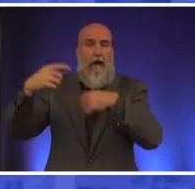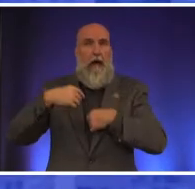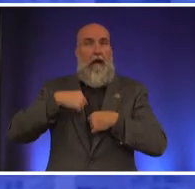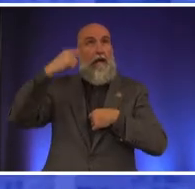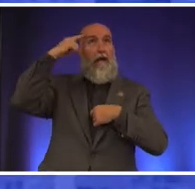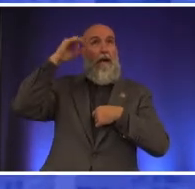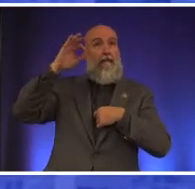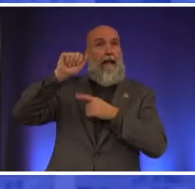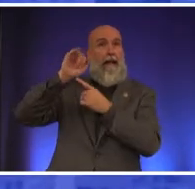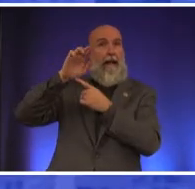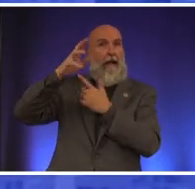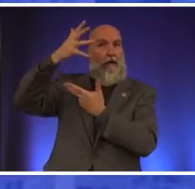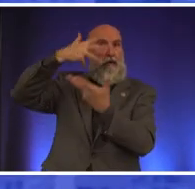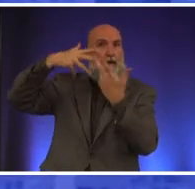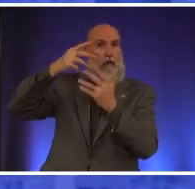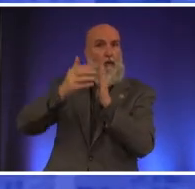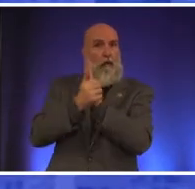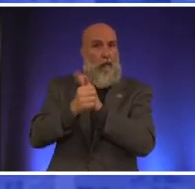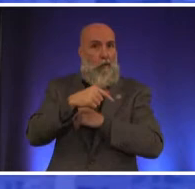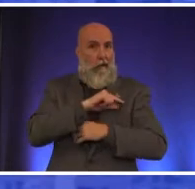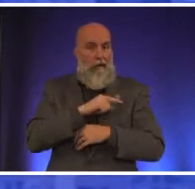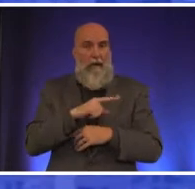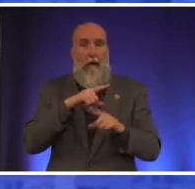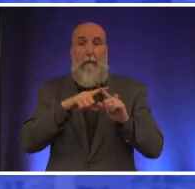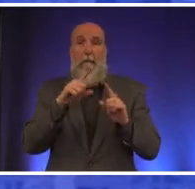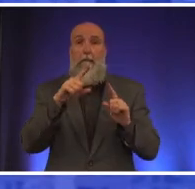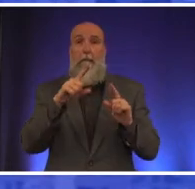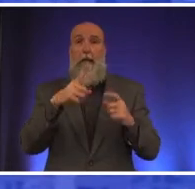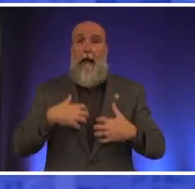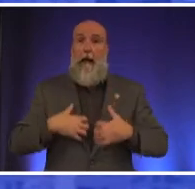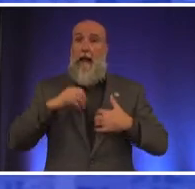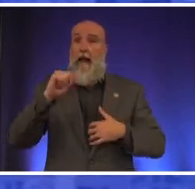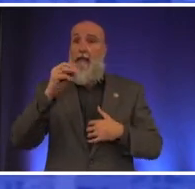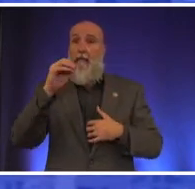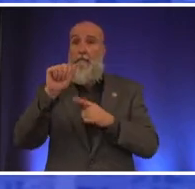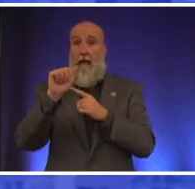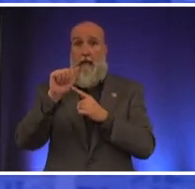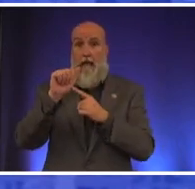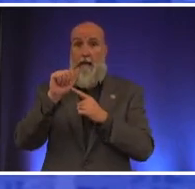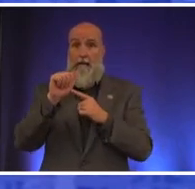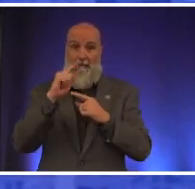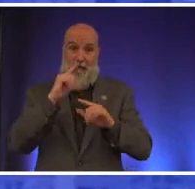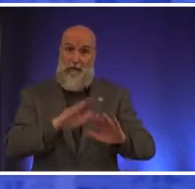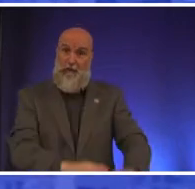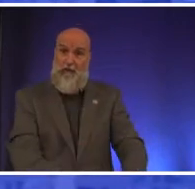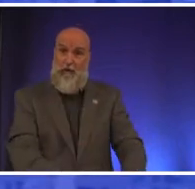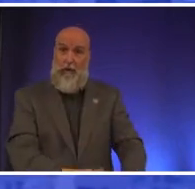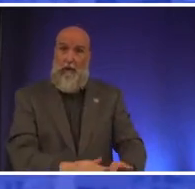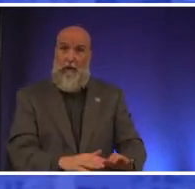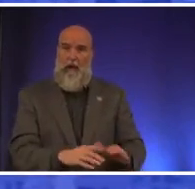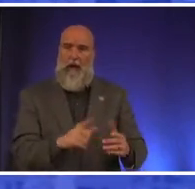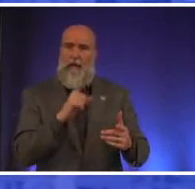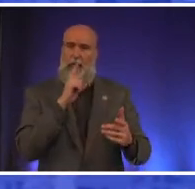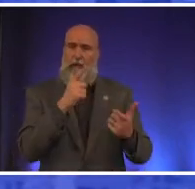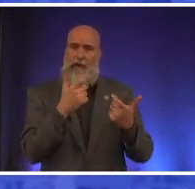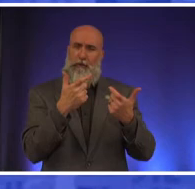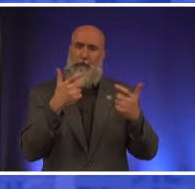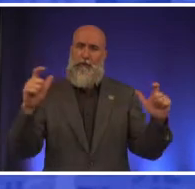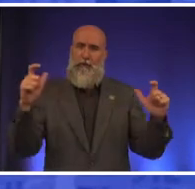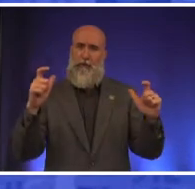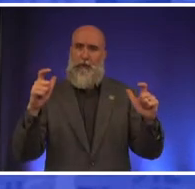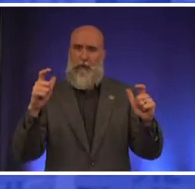air quality as well the num the the cases of asthma childhood asthma there's a huge demarcation between